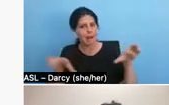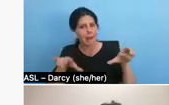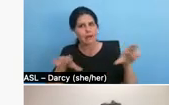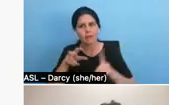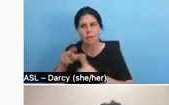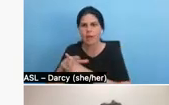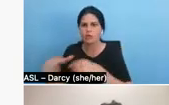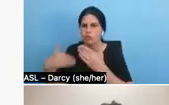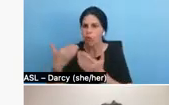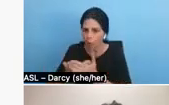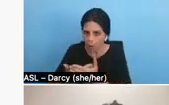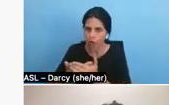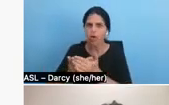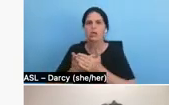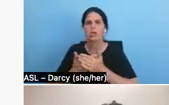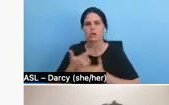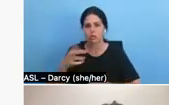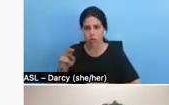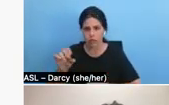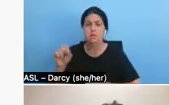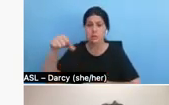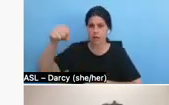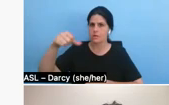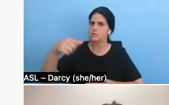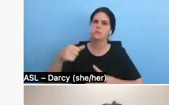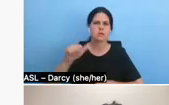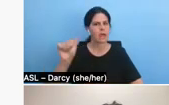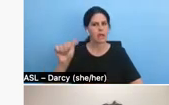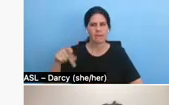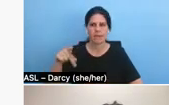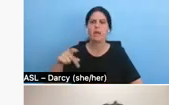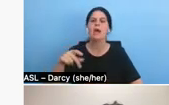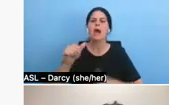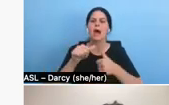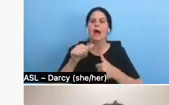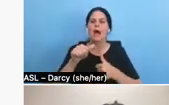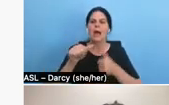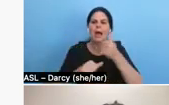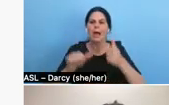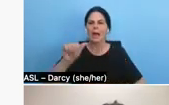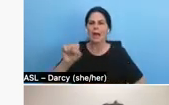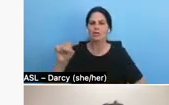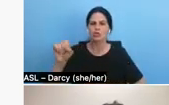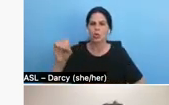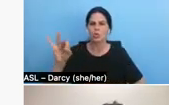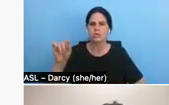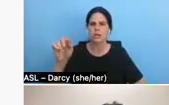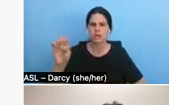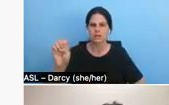associate producer does a lot of writing a lot of grant applications, um, received a Canada council arts grant.